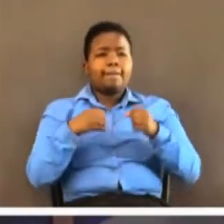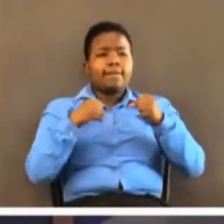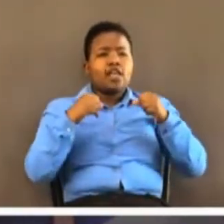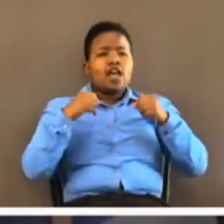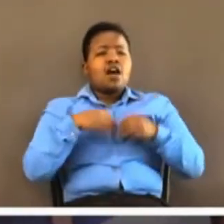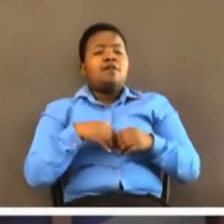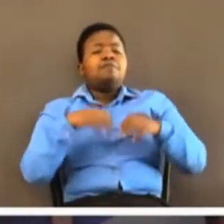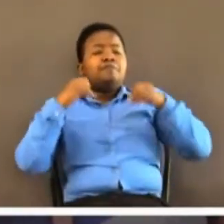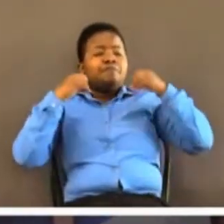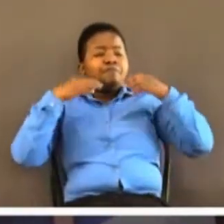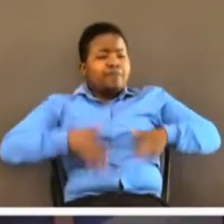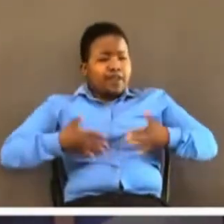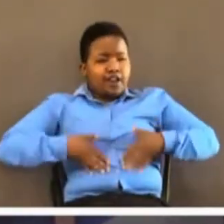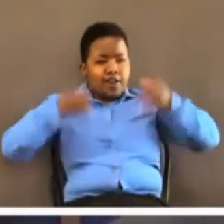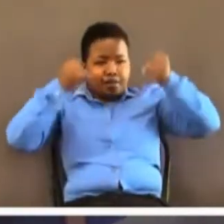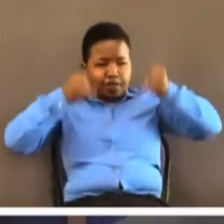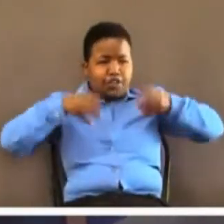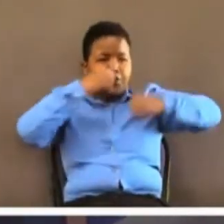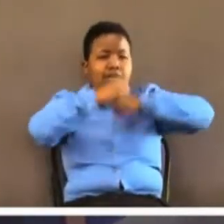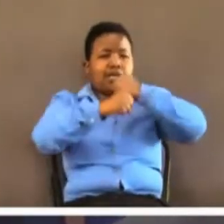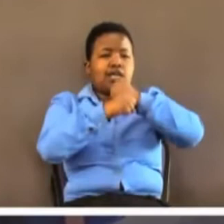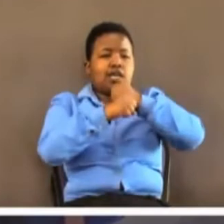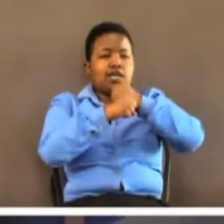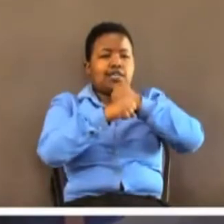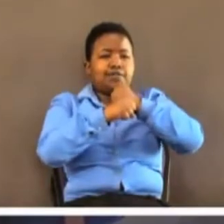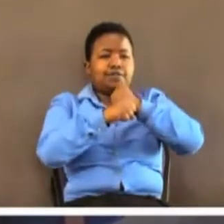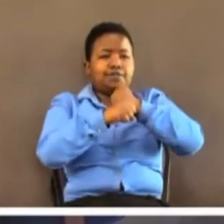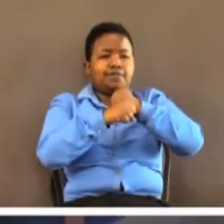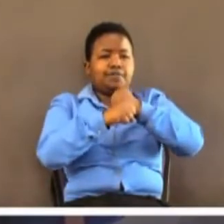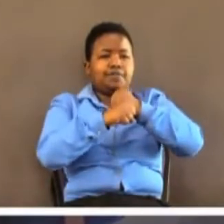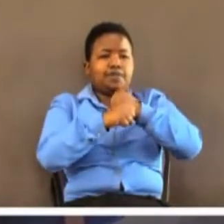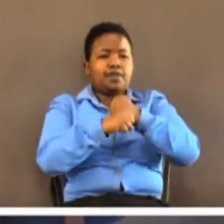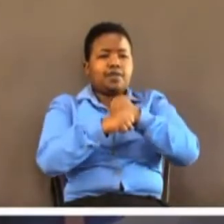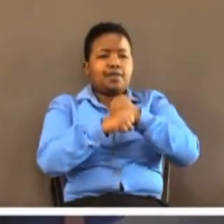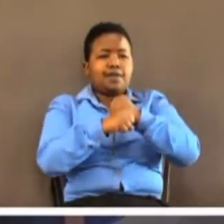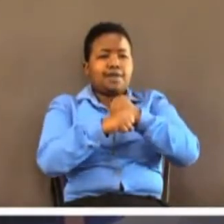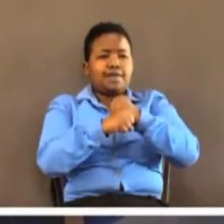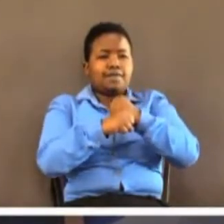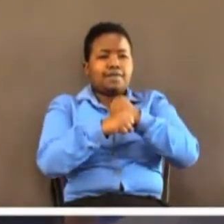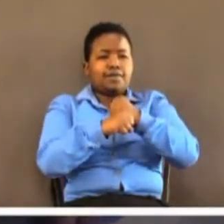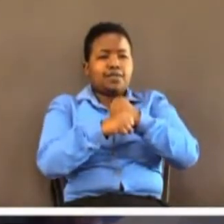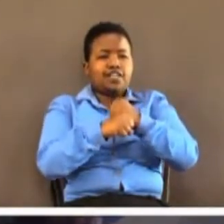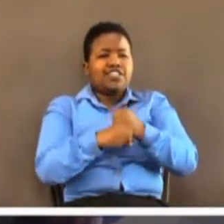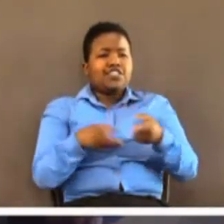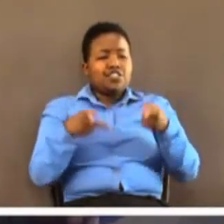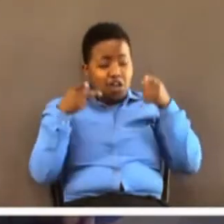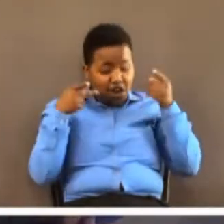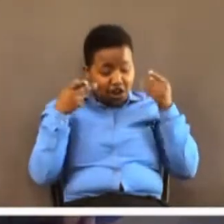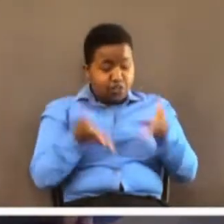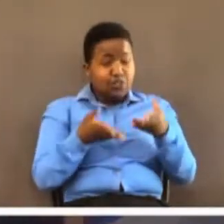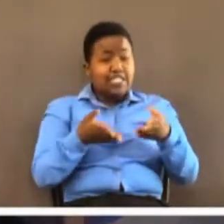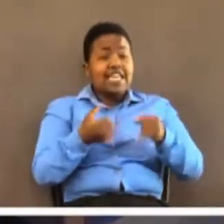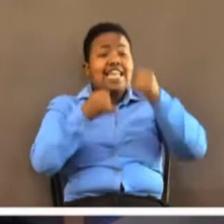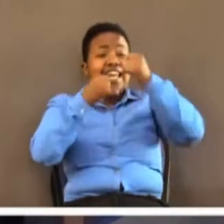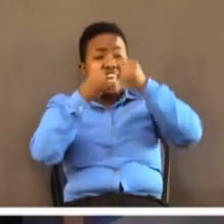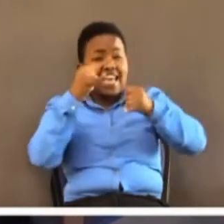Happy New Year. If we hear you say that after here, we know you have a problem. So today is the last day. We don't need to tell